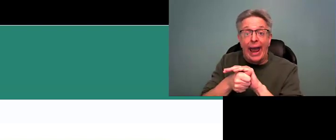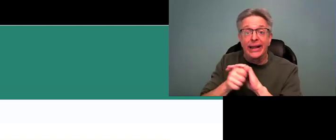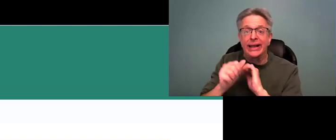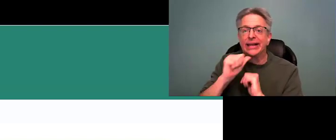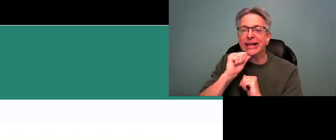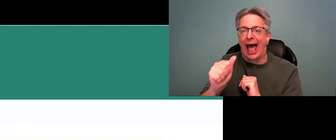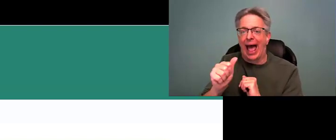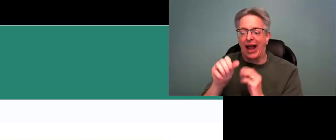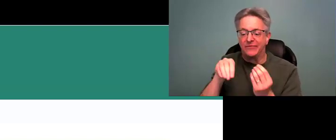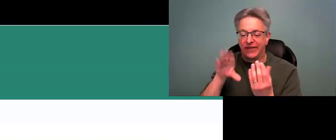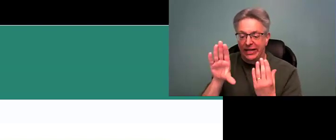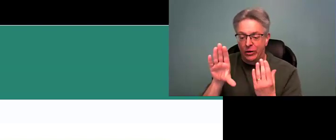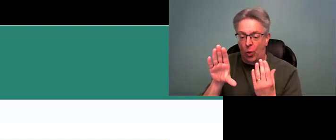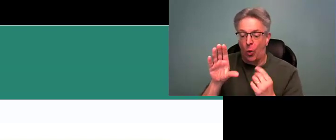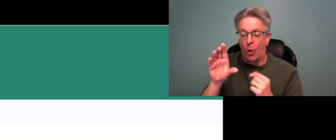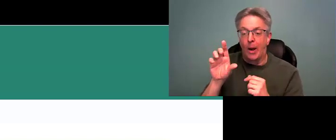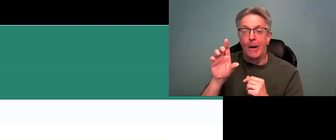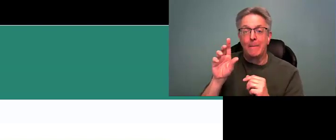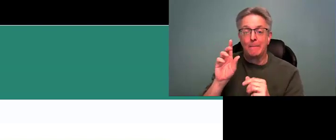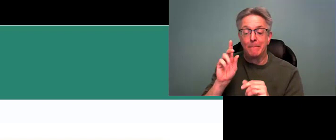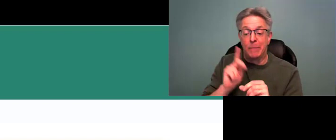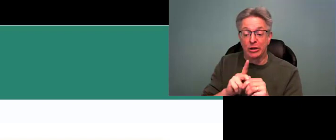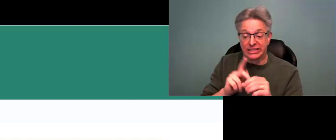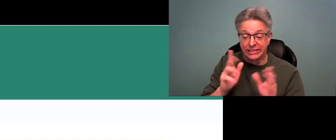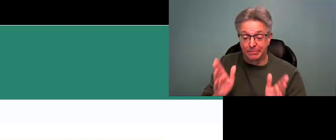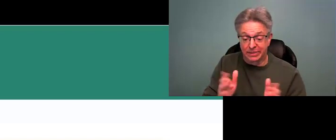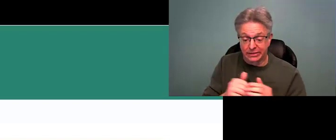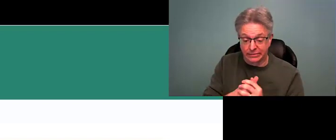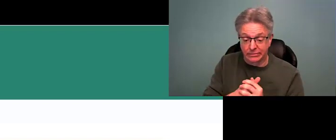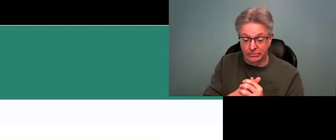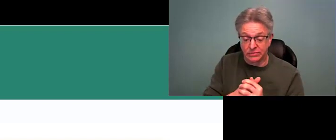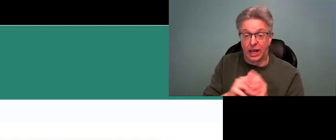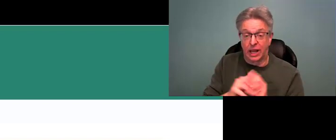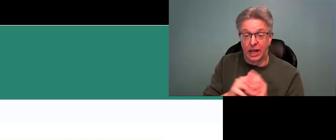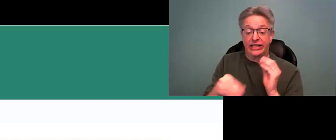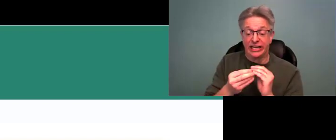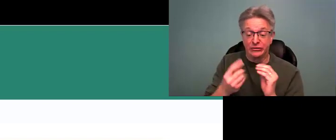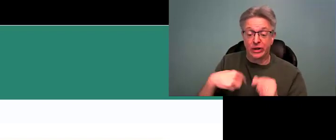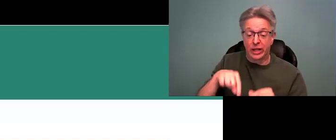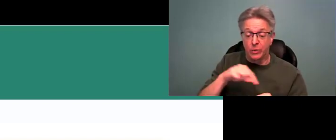And then select Hide Non-Video Participants.